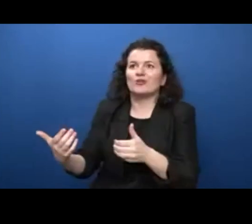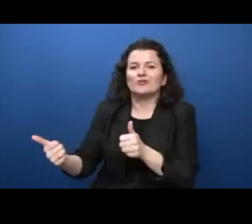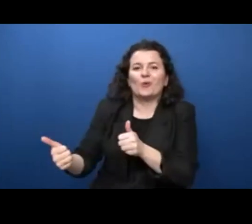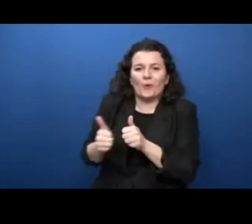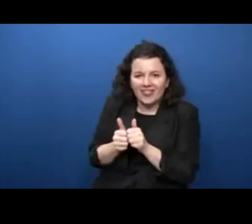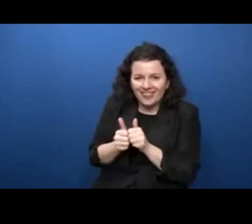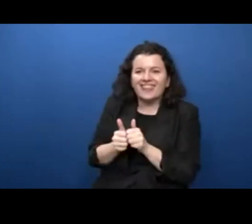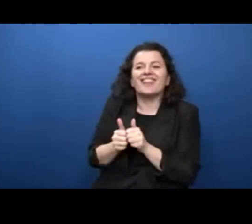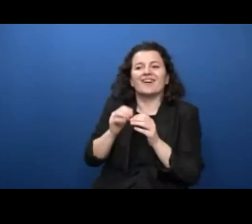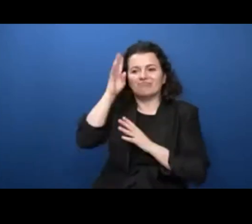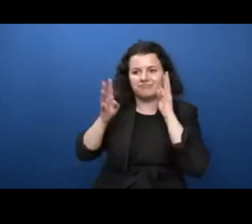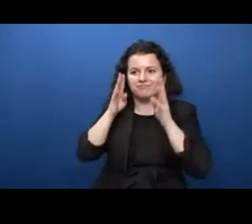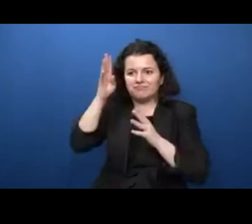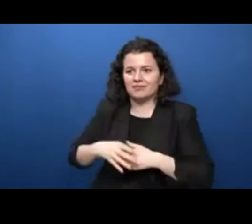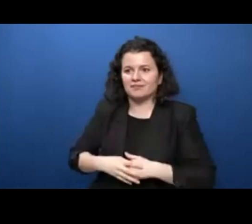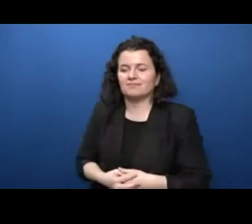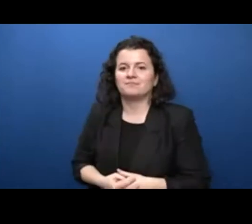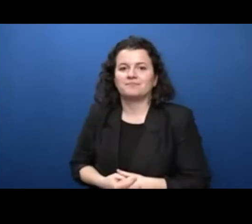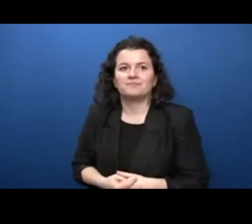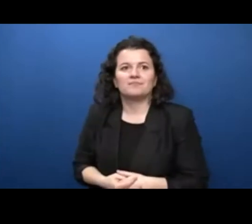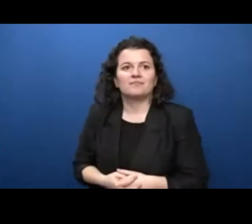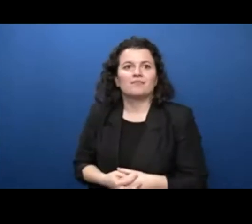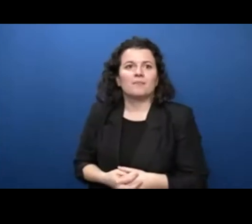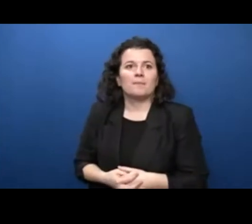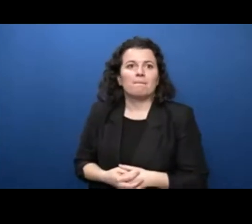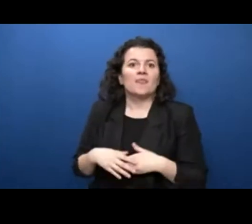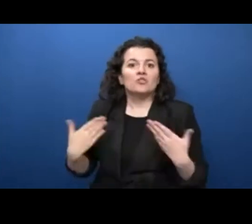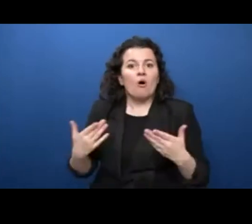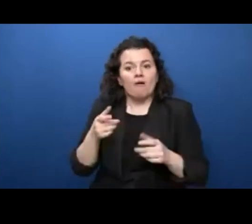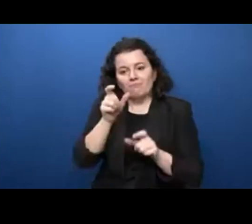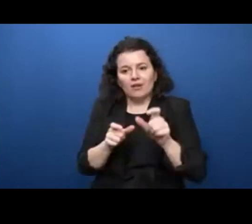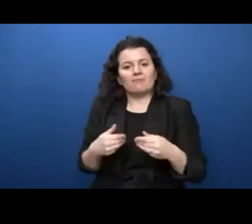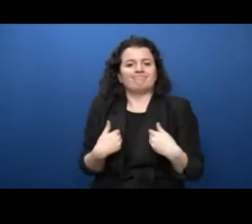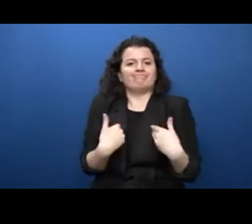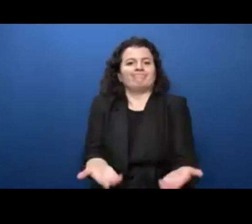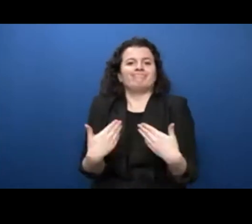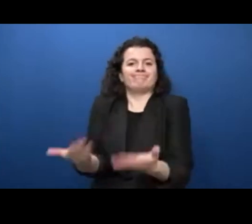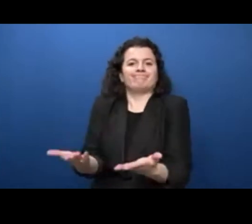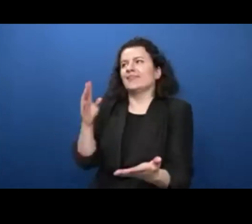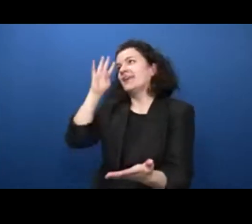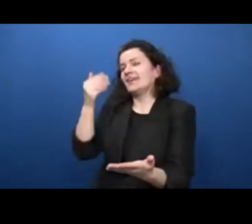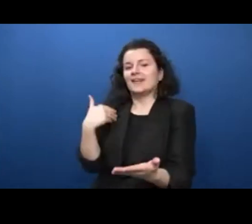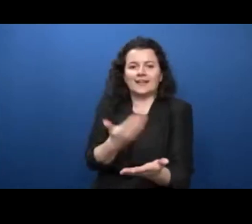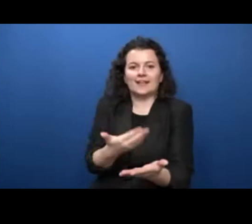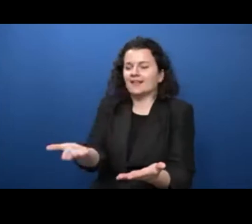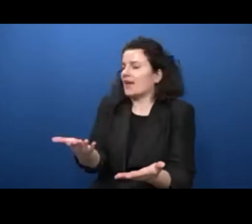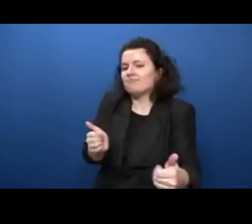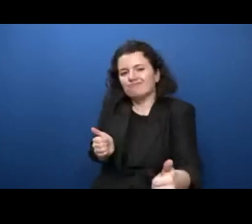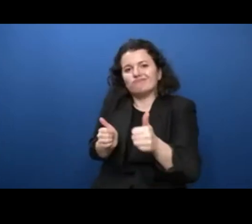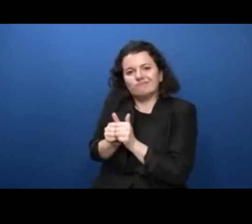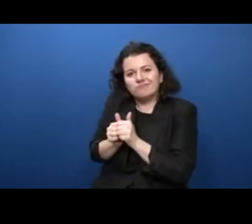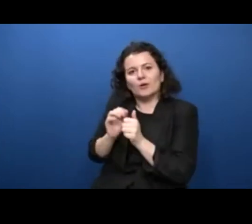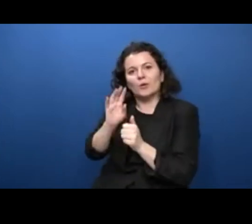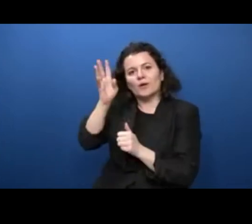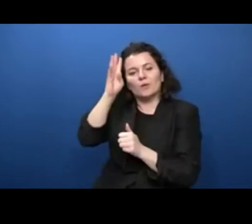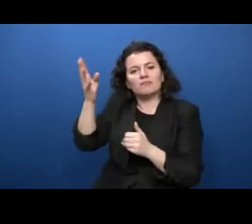throughout, that we can't be developing things for people, but with them, regardless of whether it's a gender